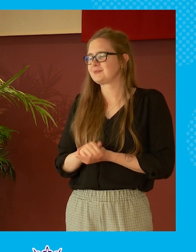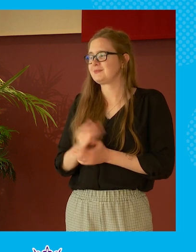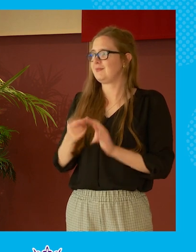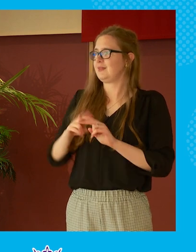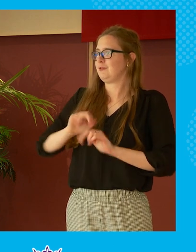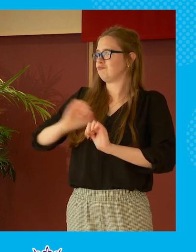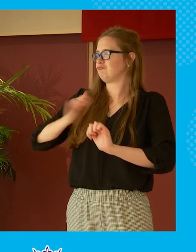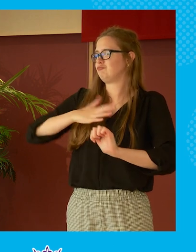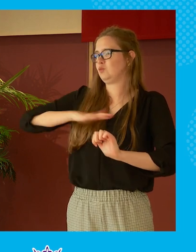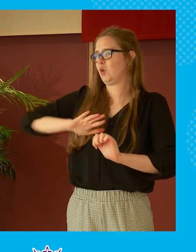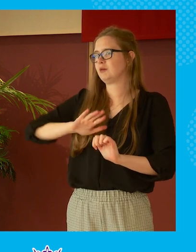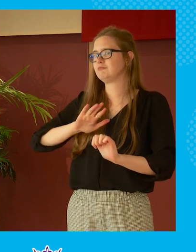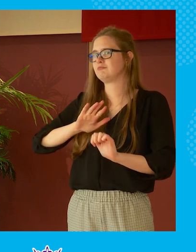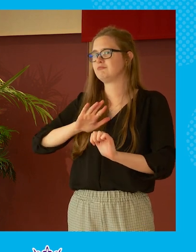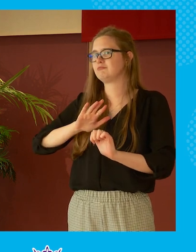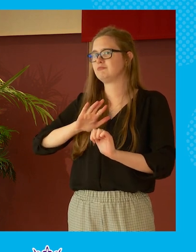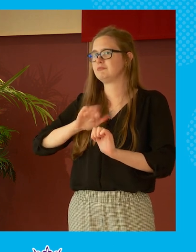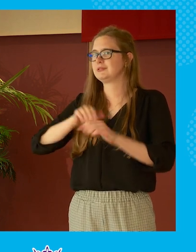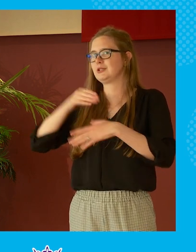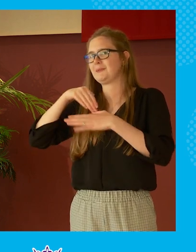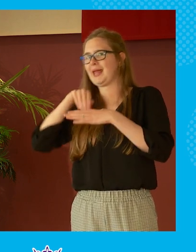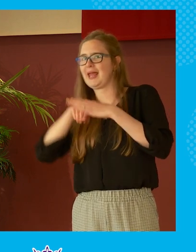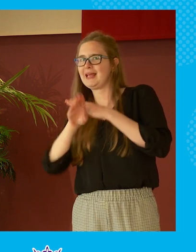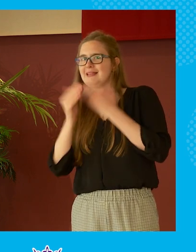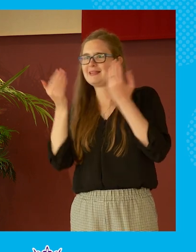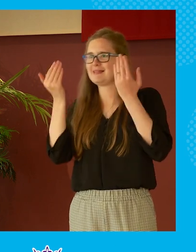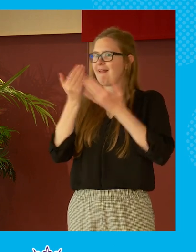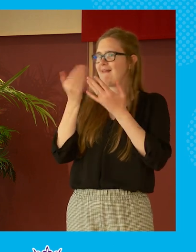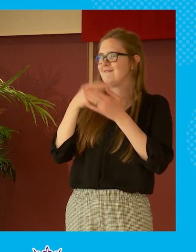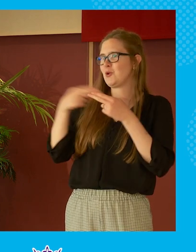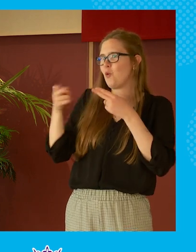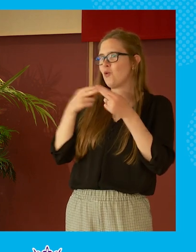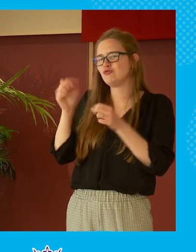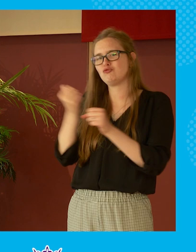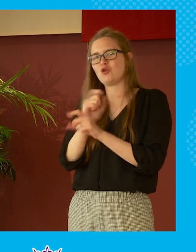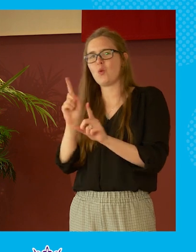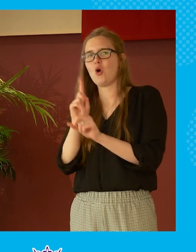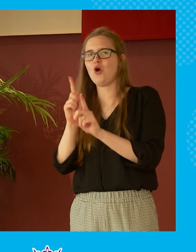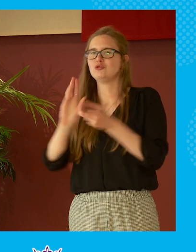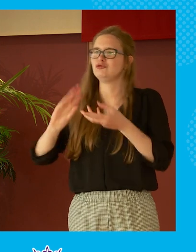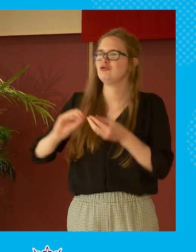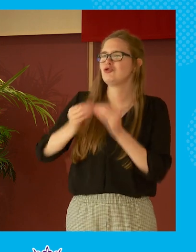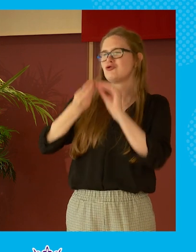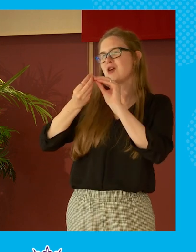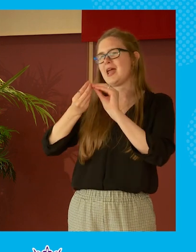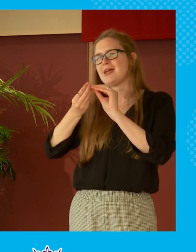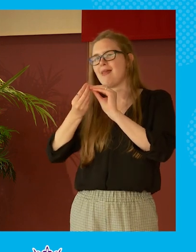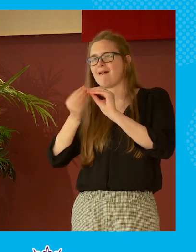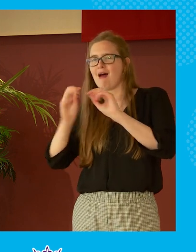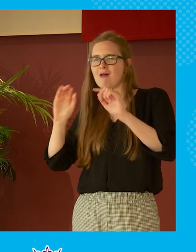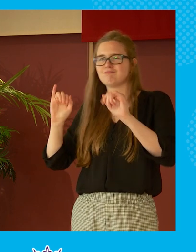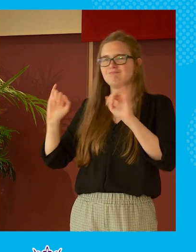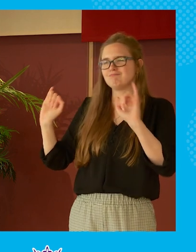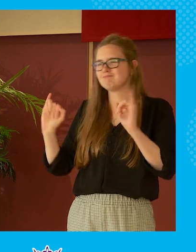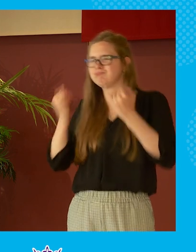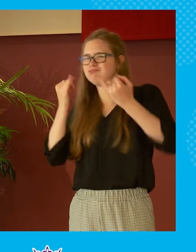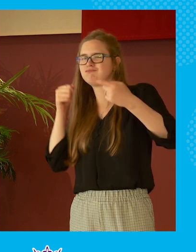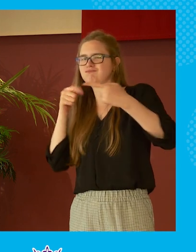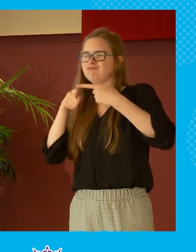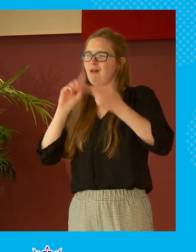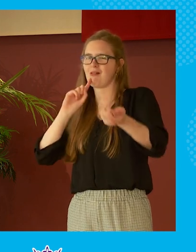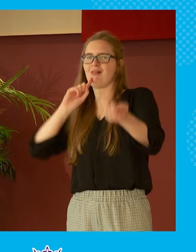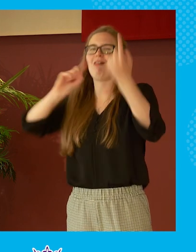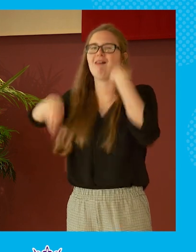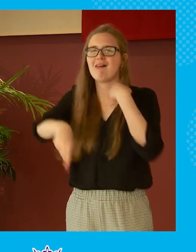get on the evening news then what you do is you come up with a zinger and you hit your opponent